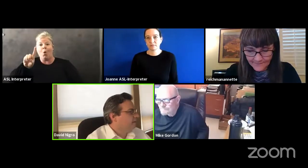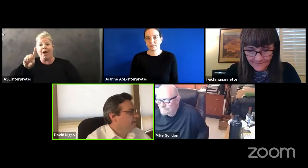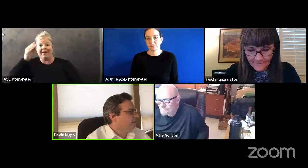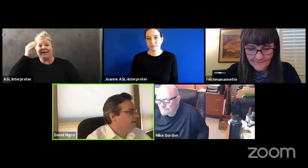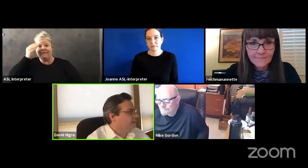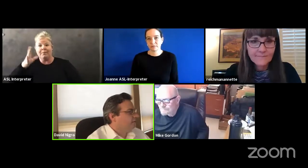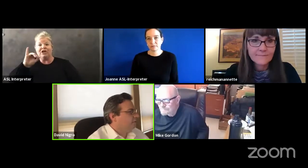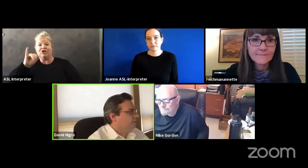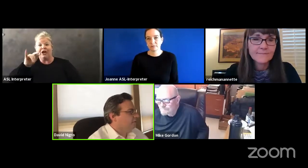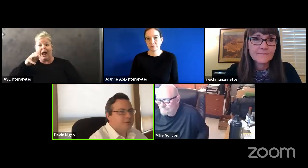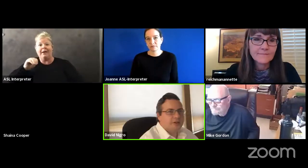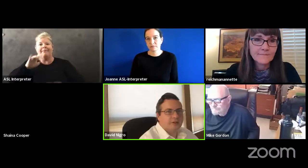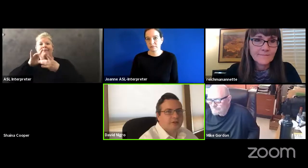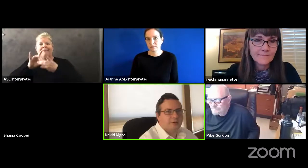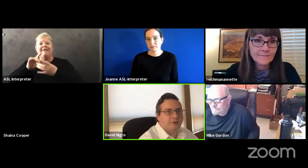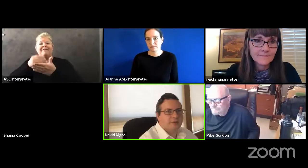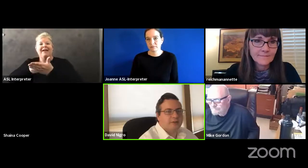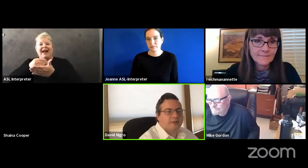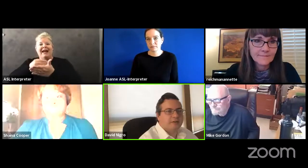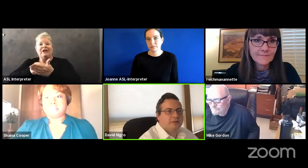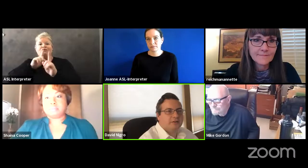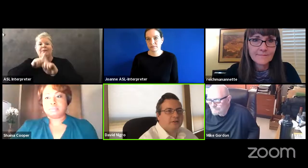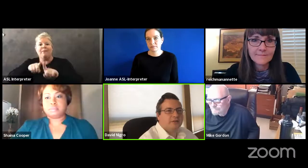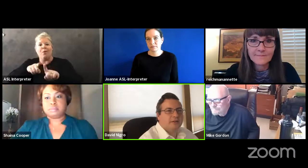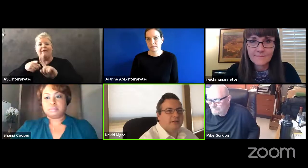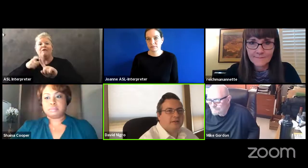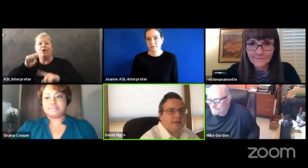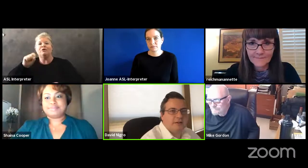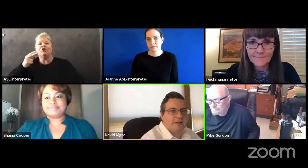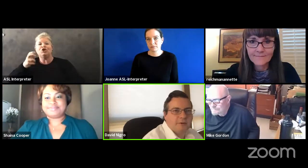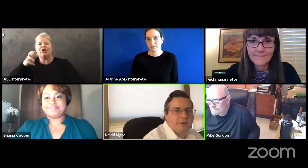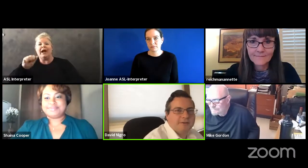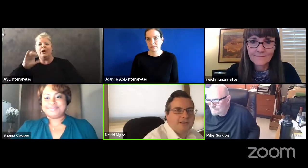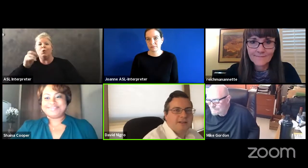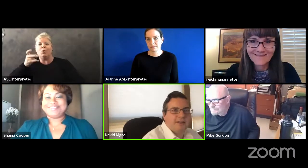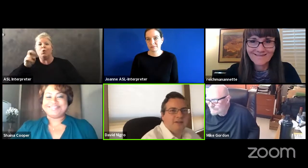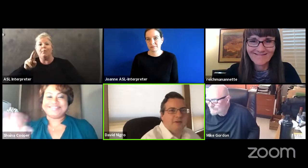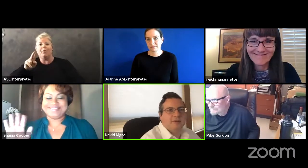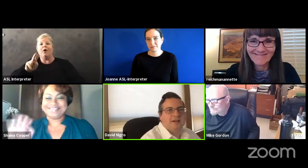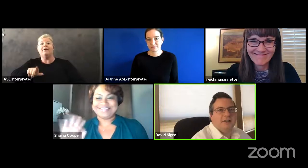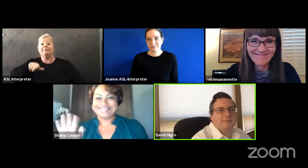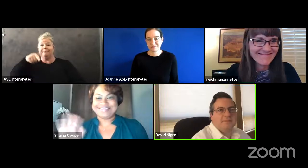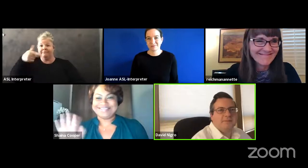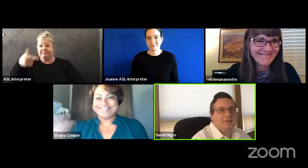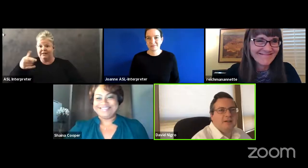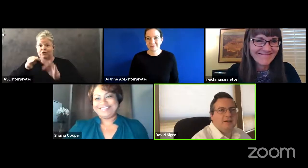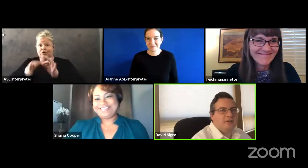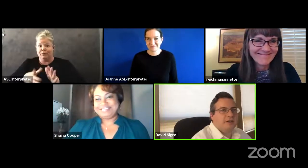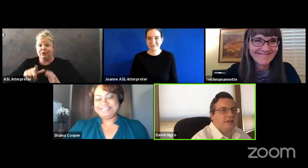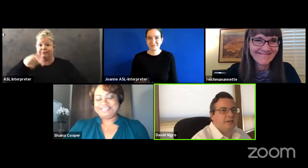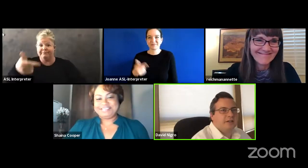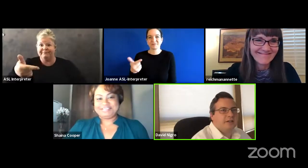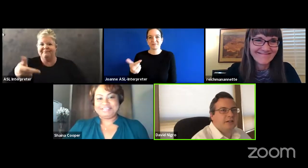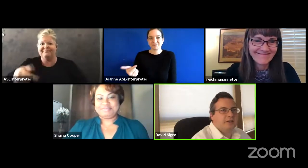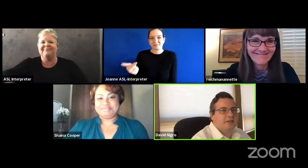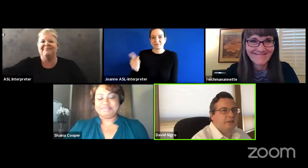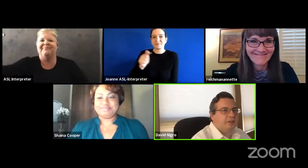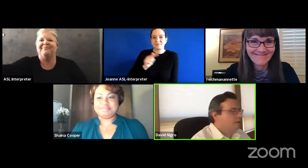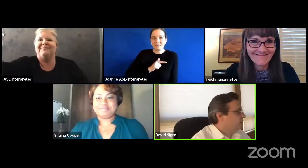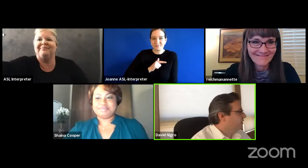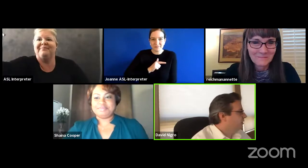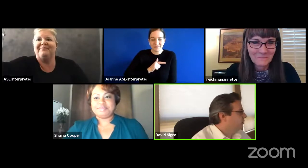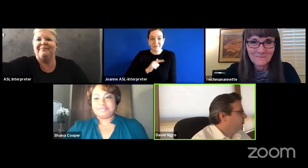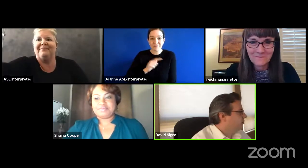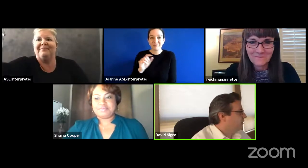uh finance report for shana cooper is shana on there you are hello um shana is on the line